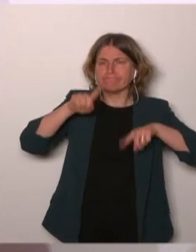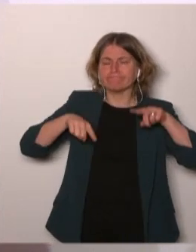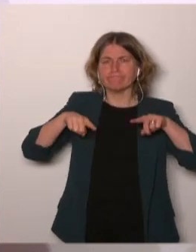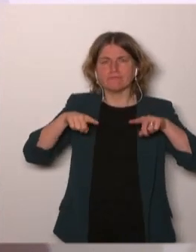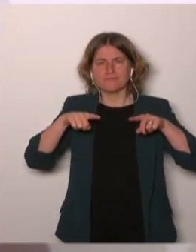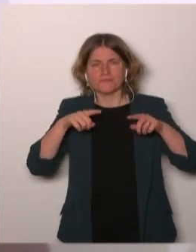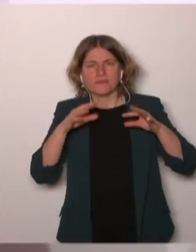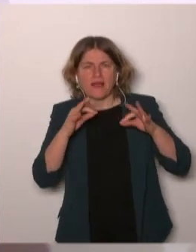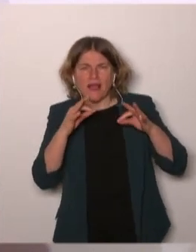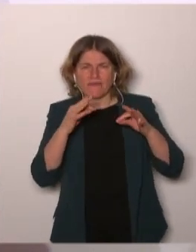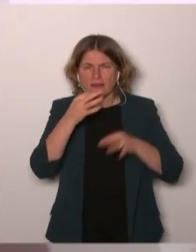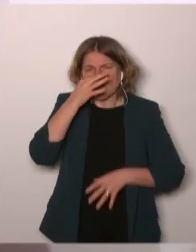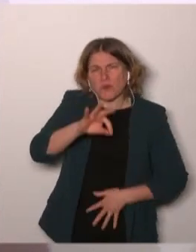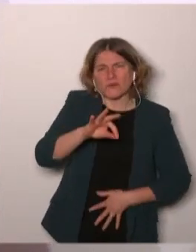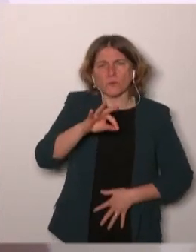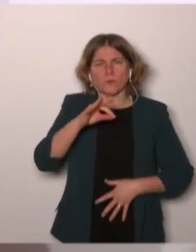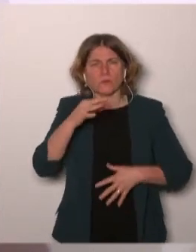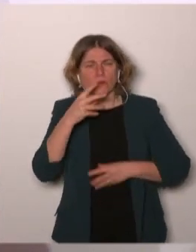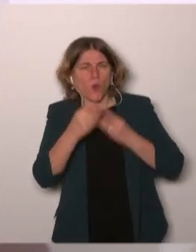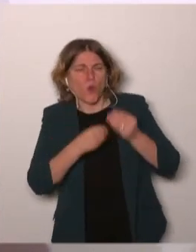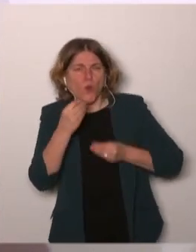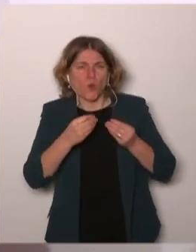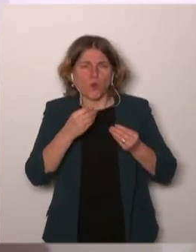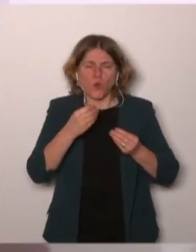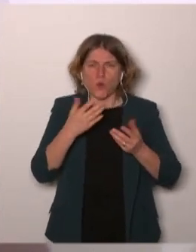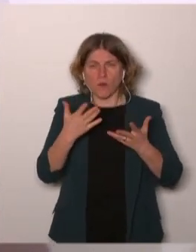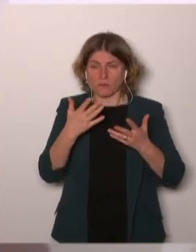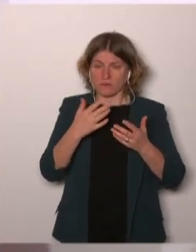to take decision decision for treatment where you need to assess